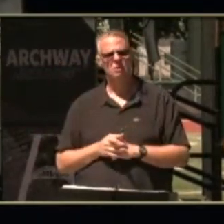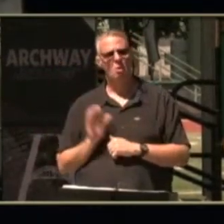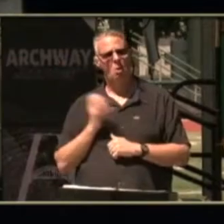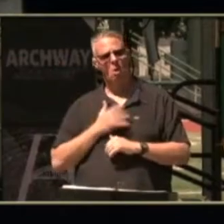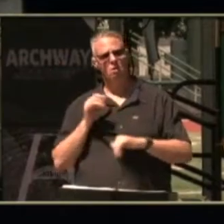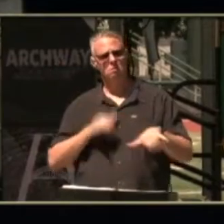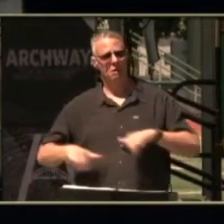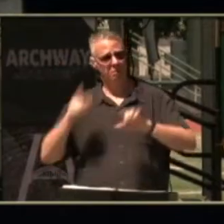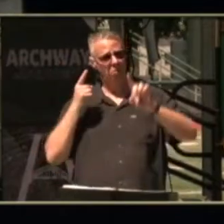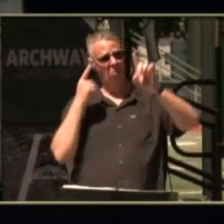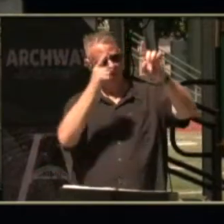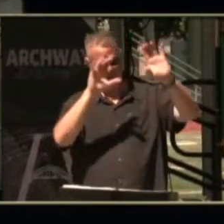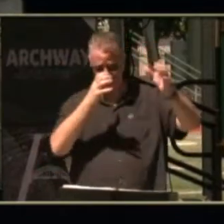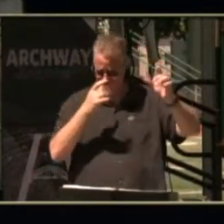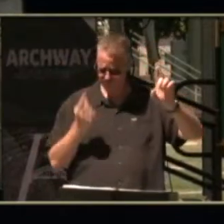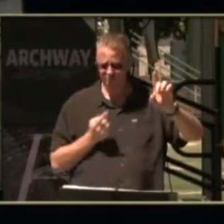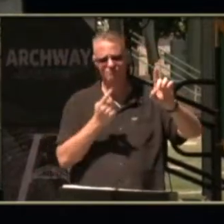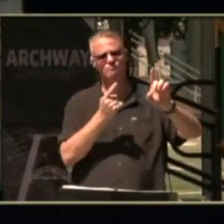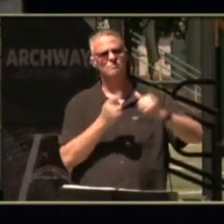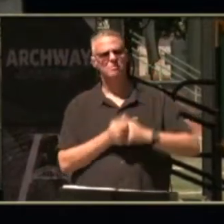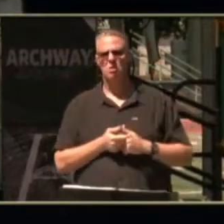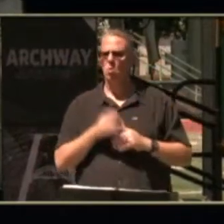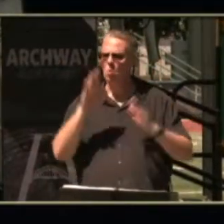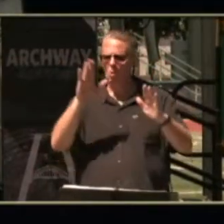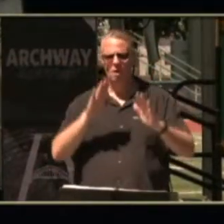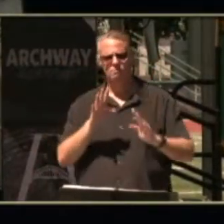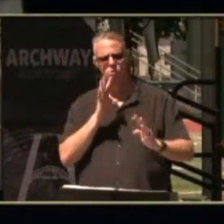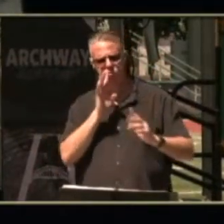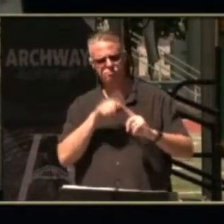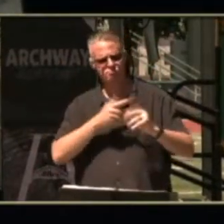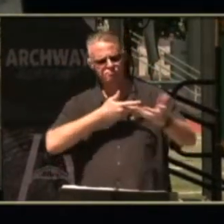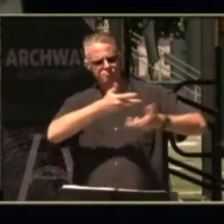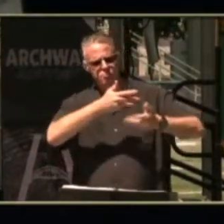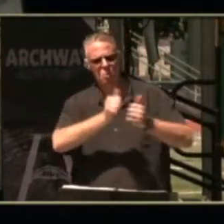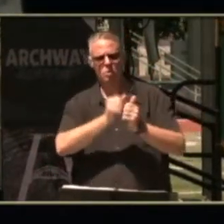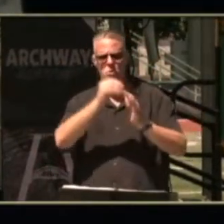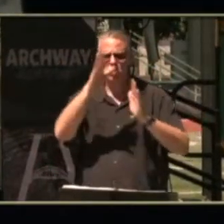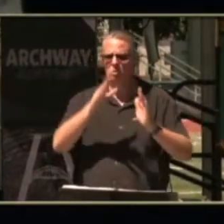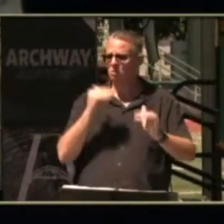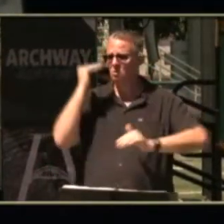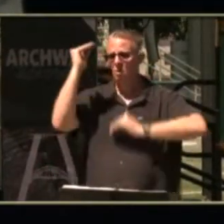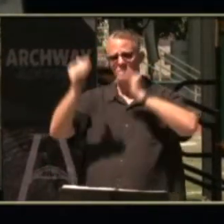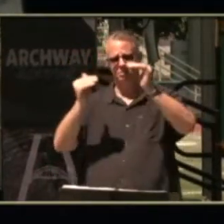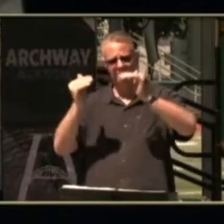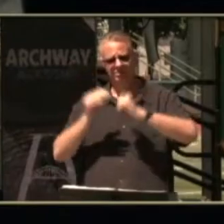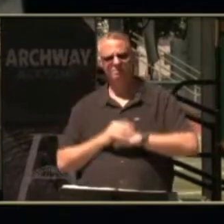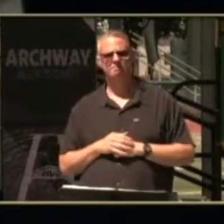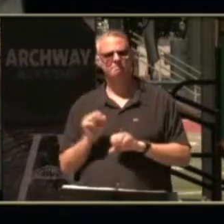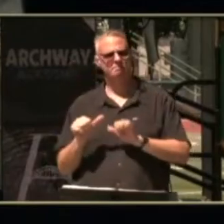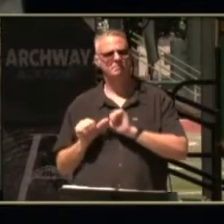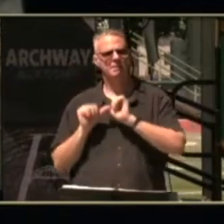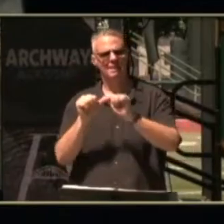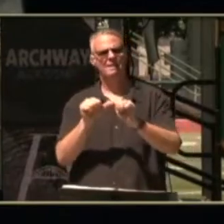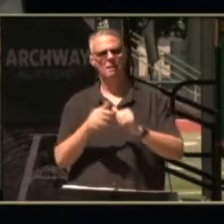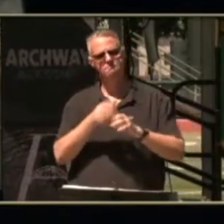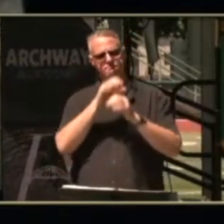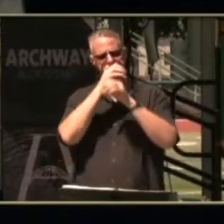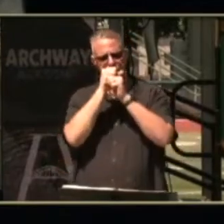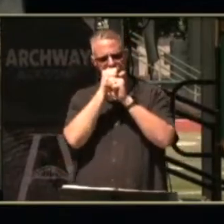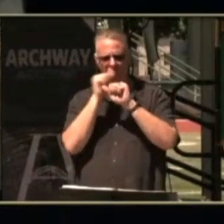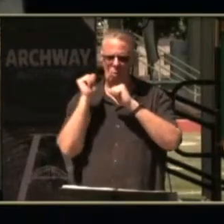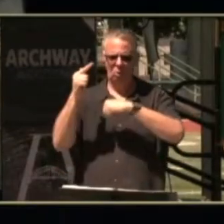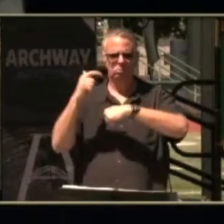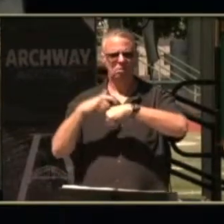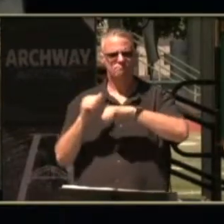goals for the class has great oral communication skills with students and adults alike and is able to maintain confidentiality at all